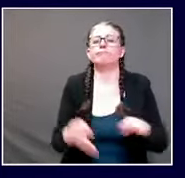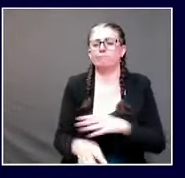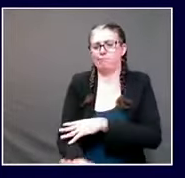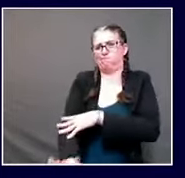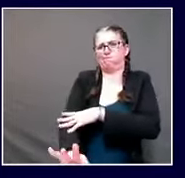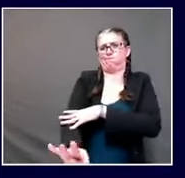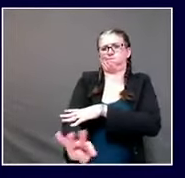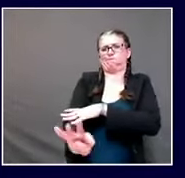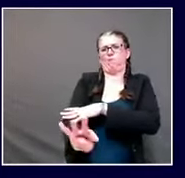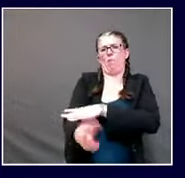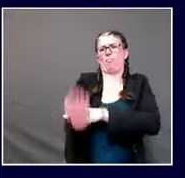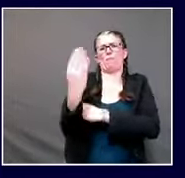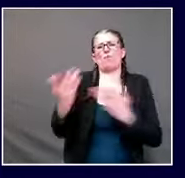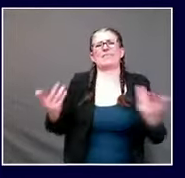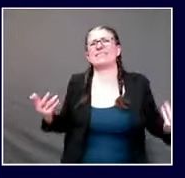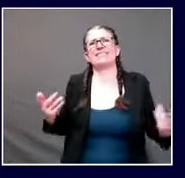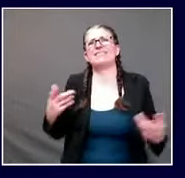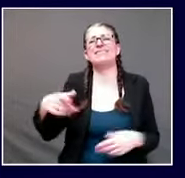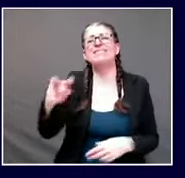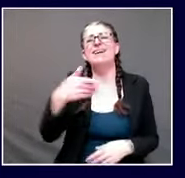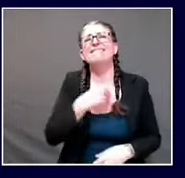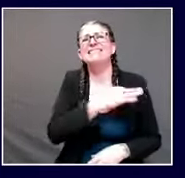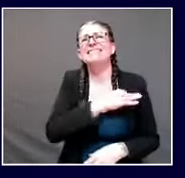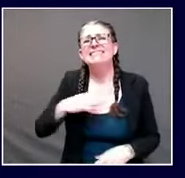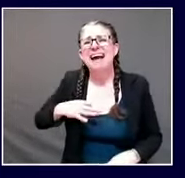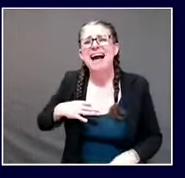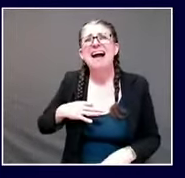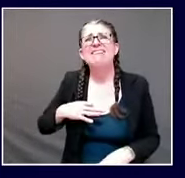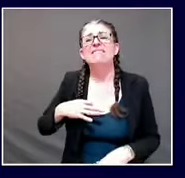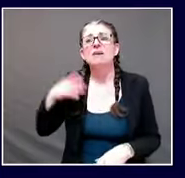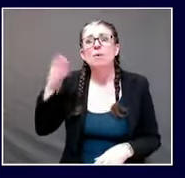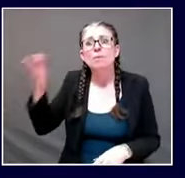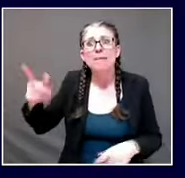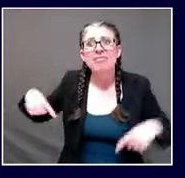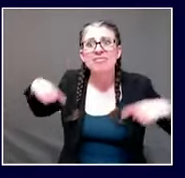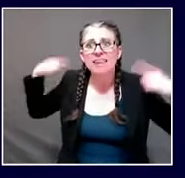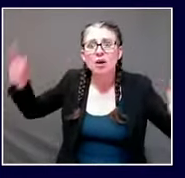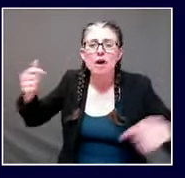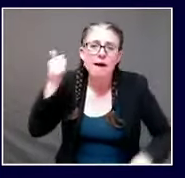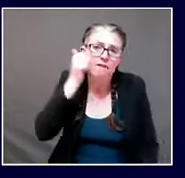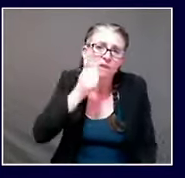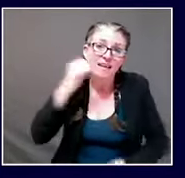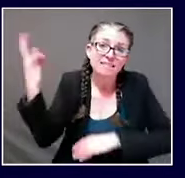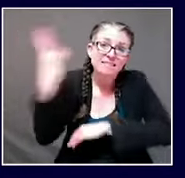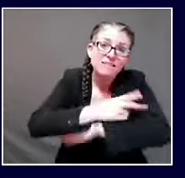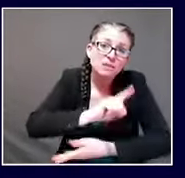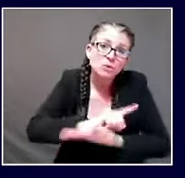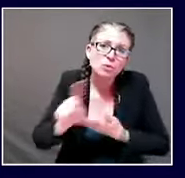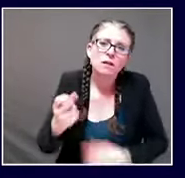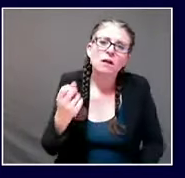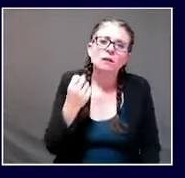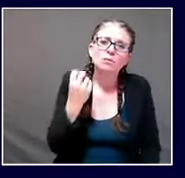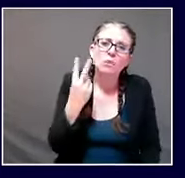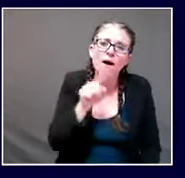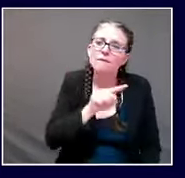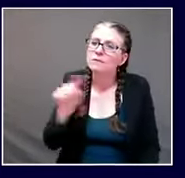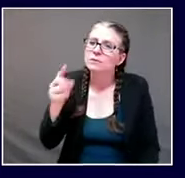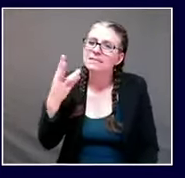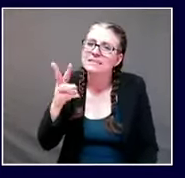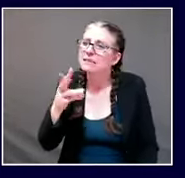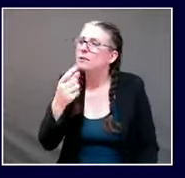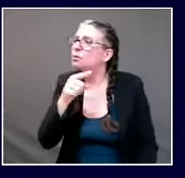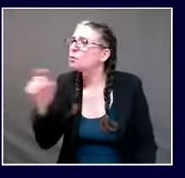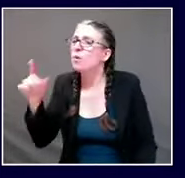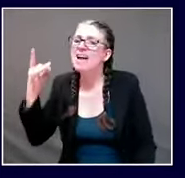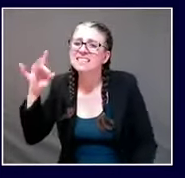days since before we even had our first case anyone who doesn't think that they will be doing a better job after having a couple hours